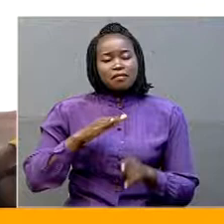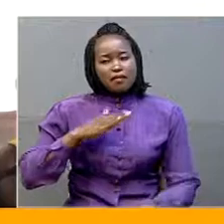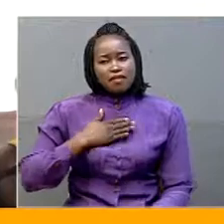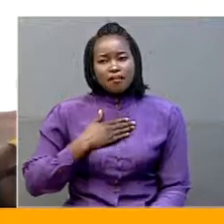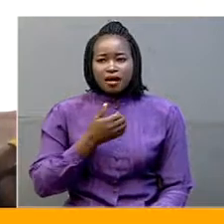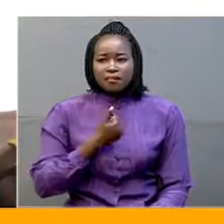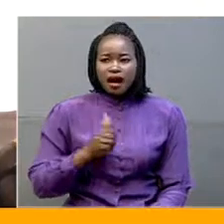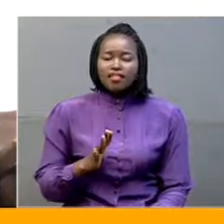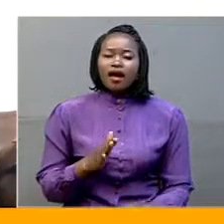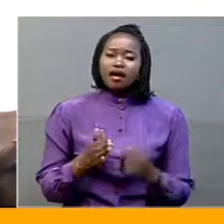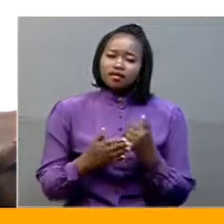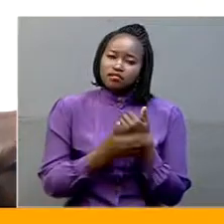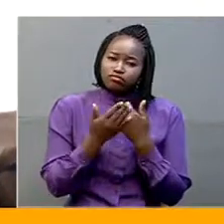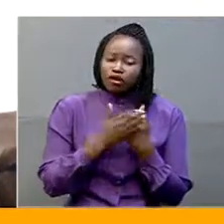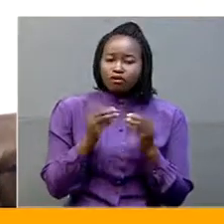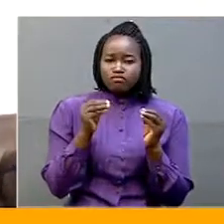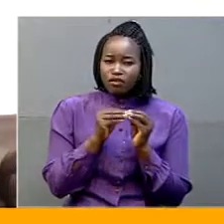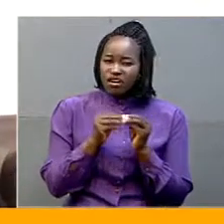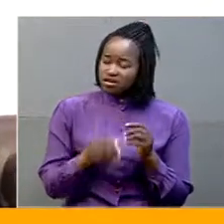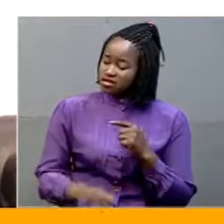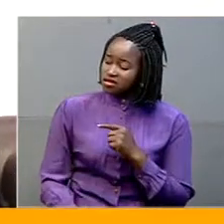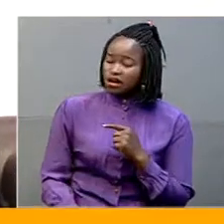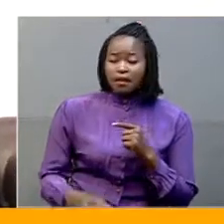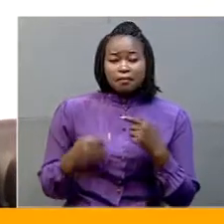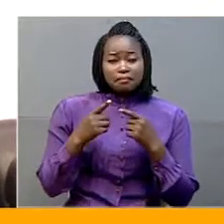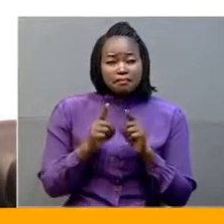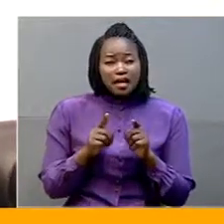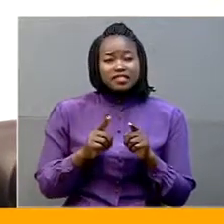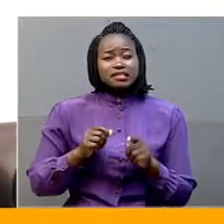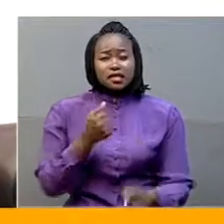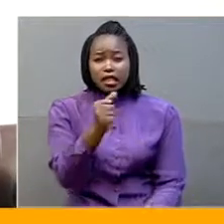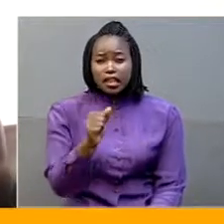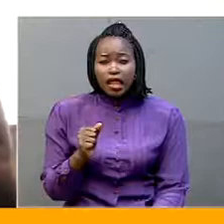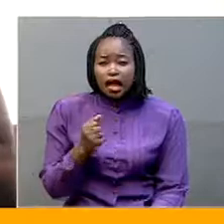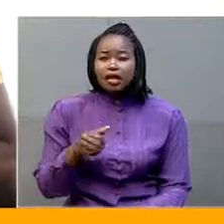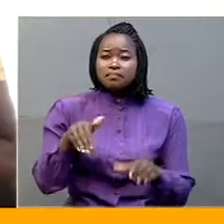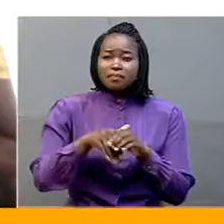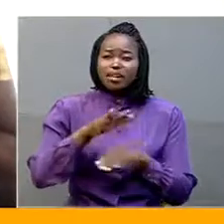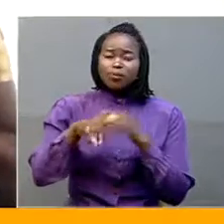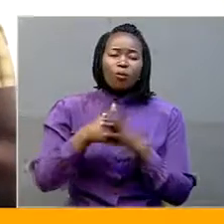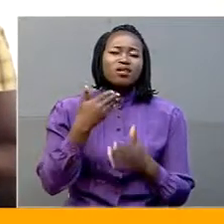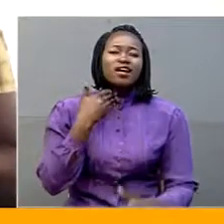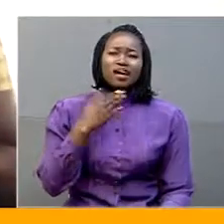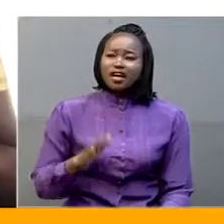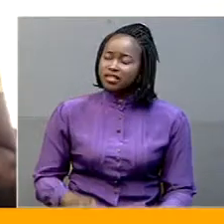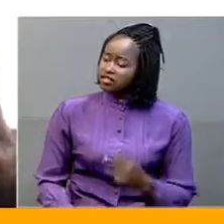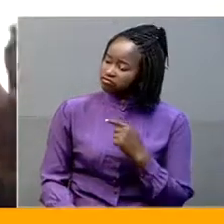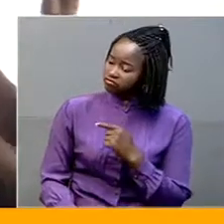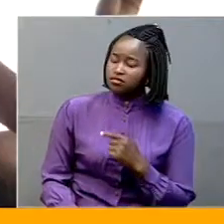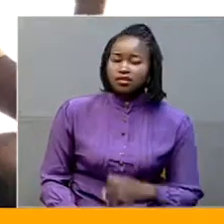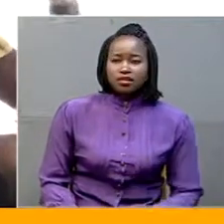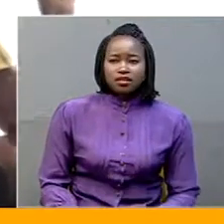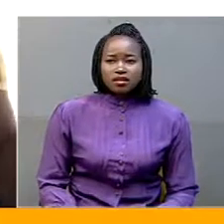of this boy. But people, the clan members, they hate him. They don't want to see him at home because that they can